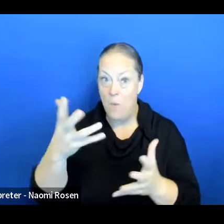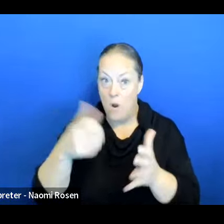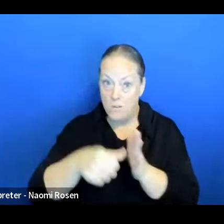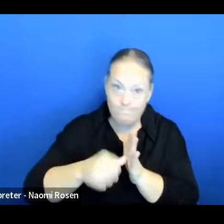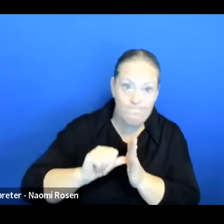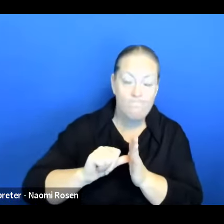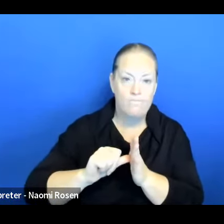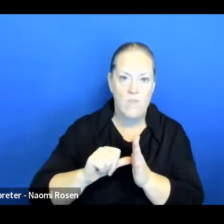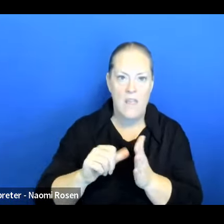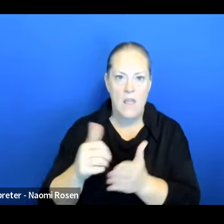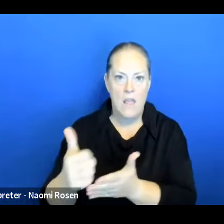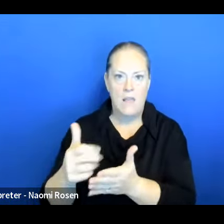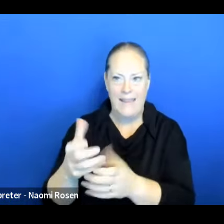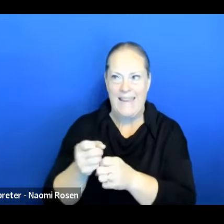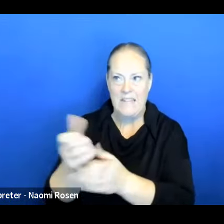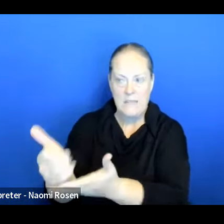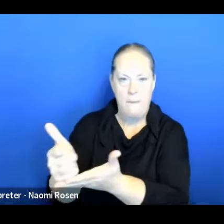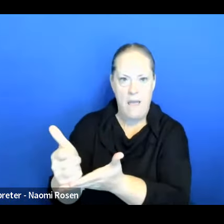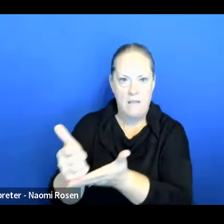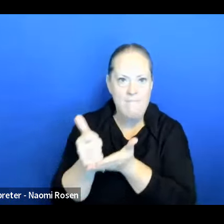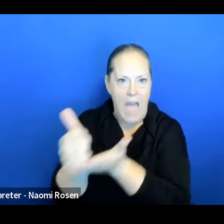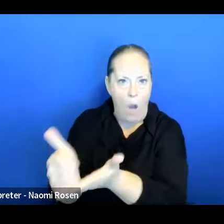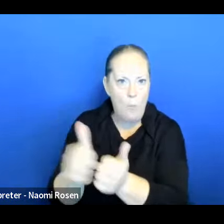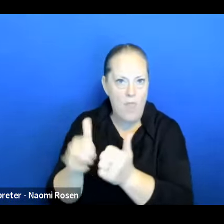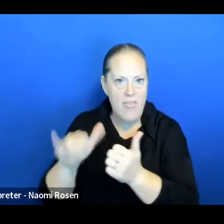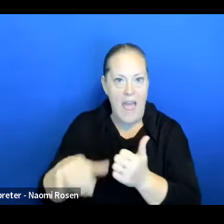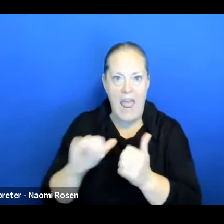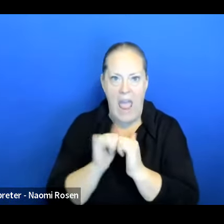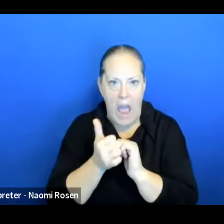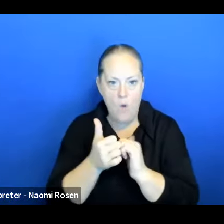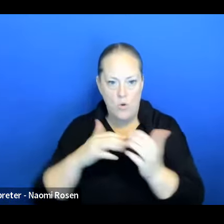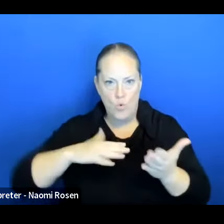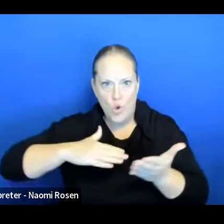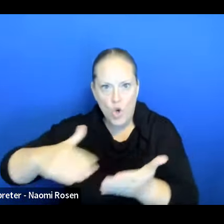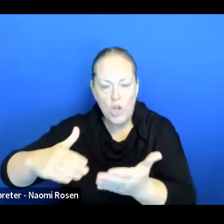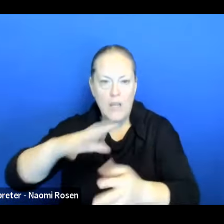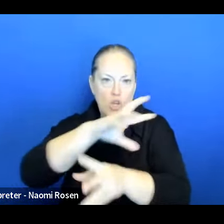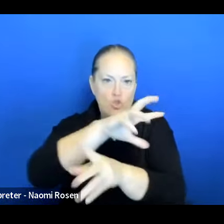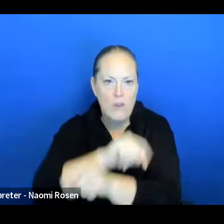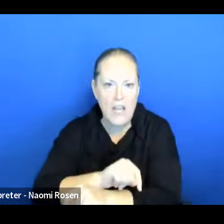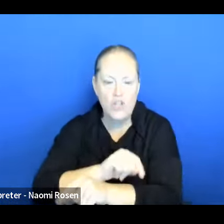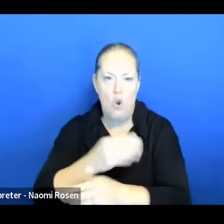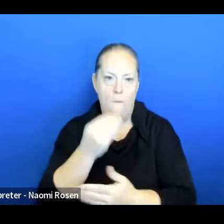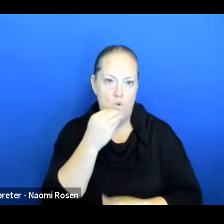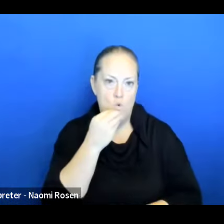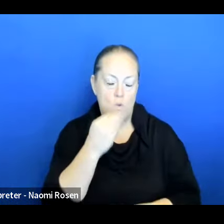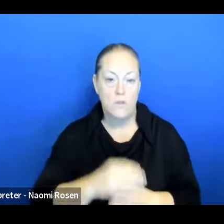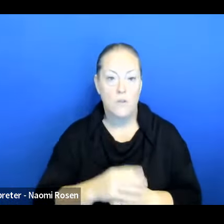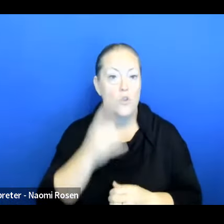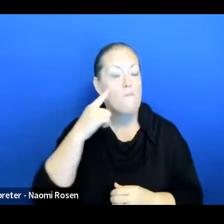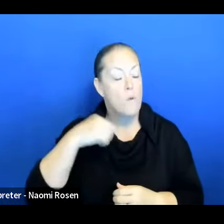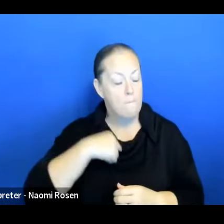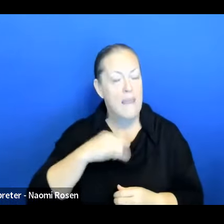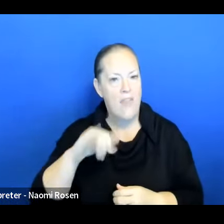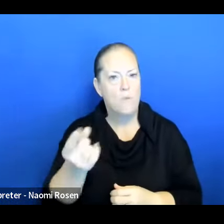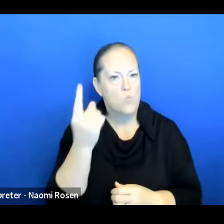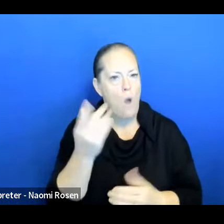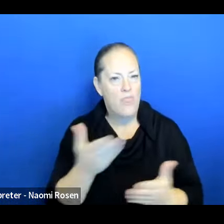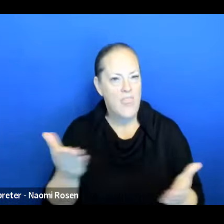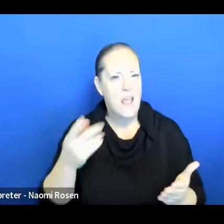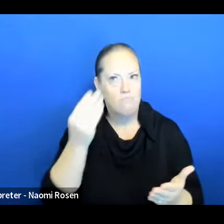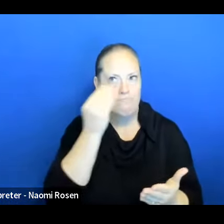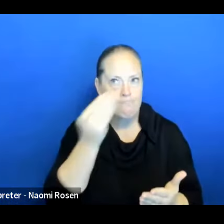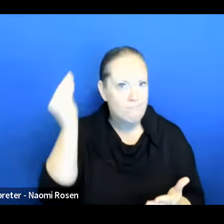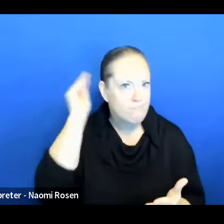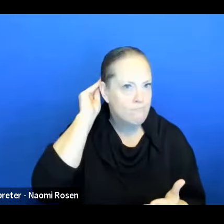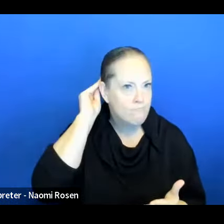and kind of get help with, as well as maybe more knowledge with how to cook traditional foods. So for me, I think that was kind of the thing that stood up the most, just